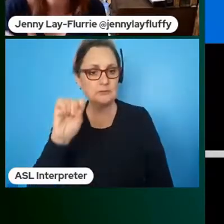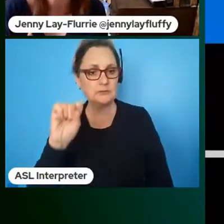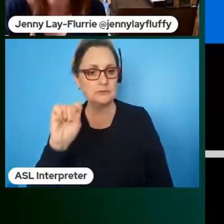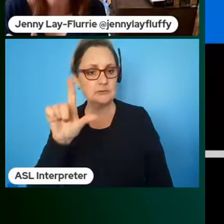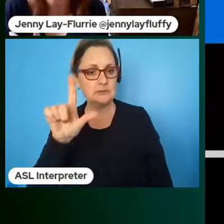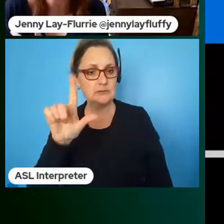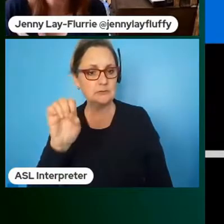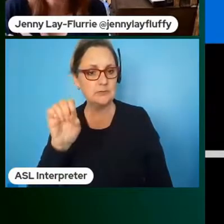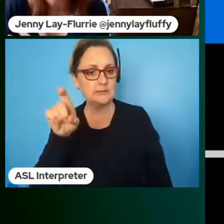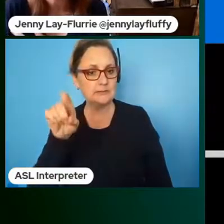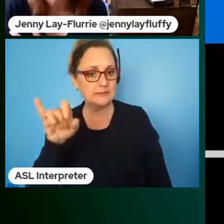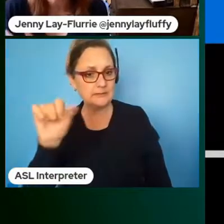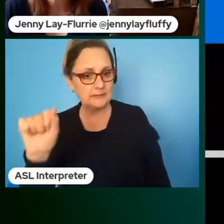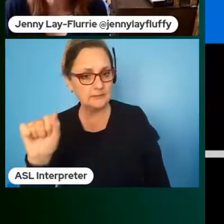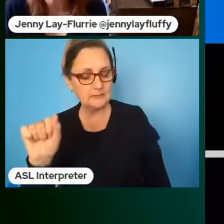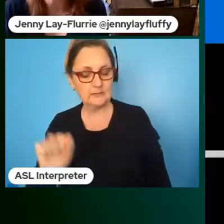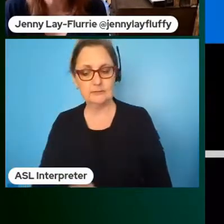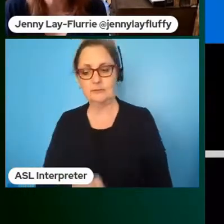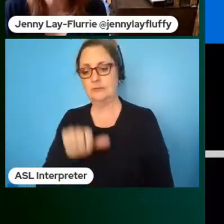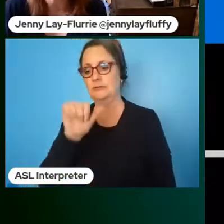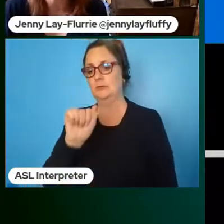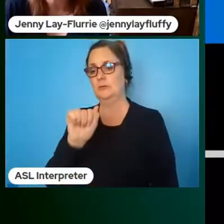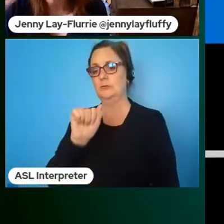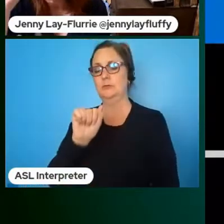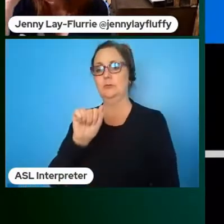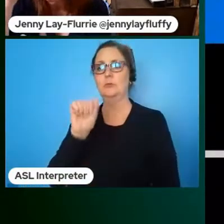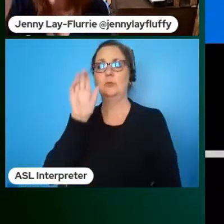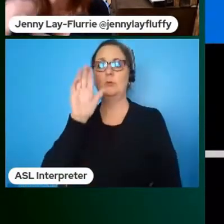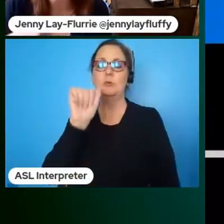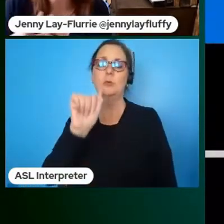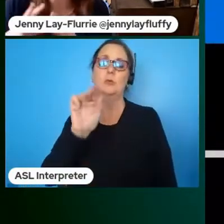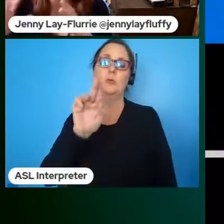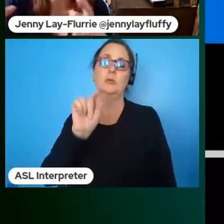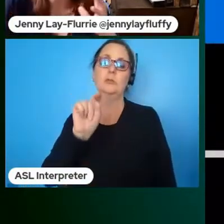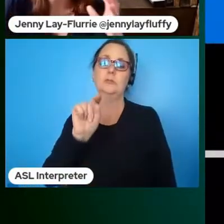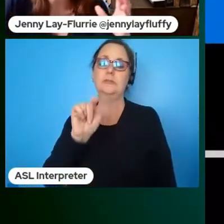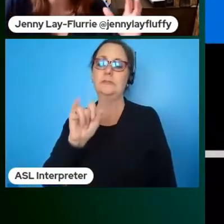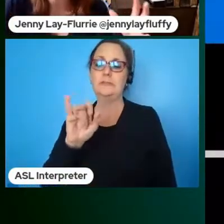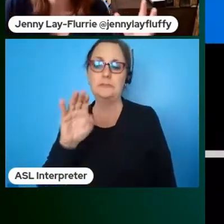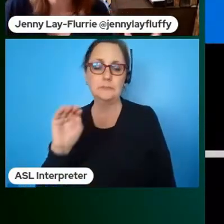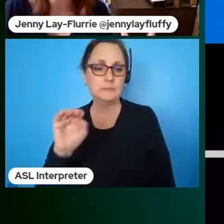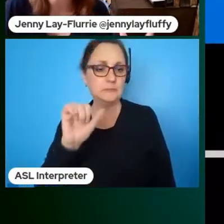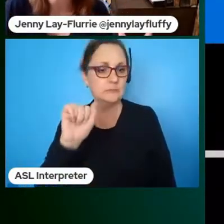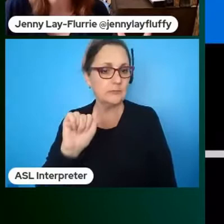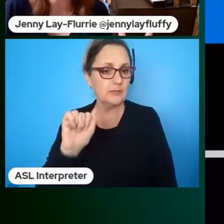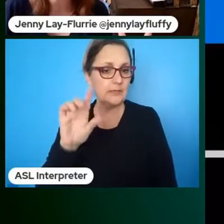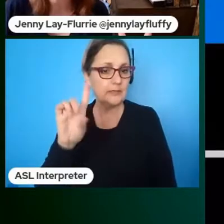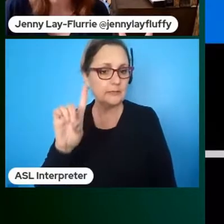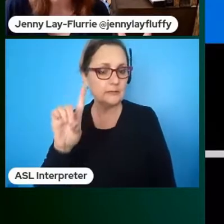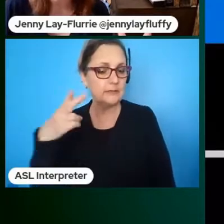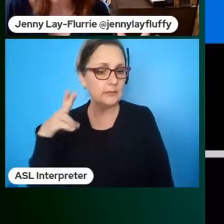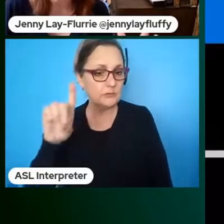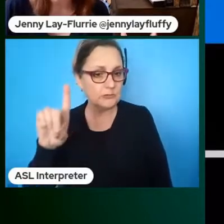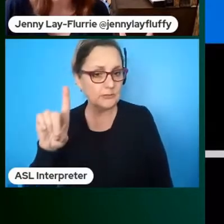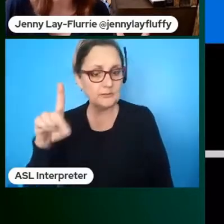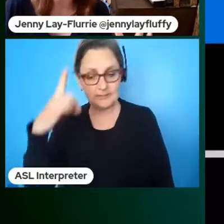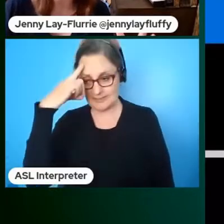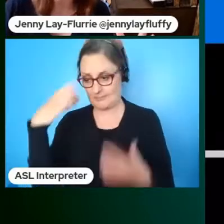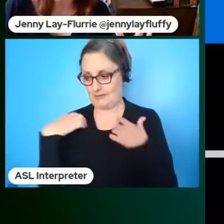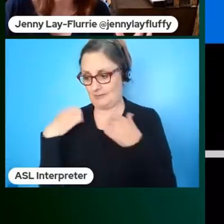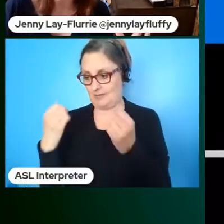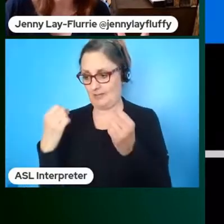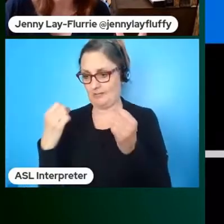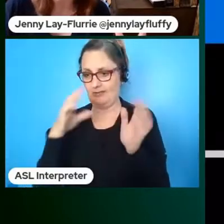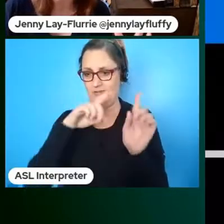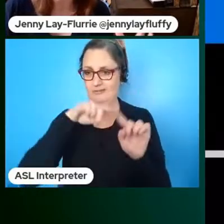autism add and mental health it's got a wide range and it doesn't